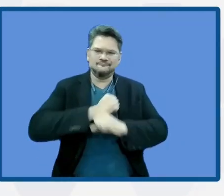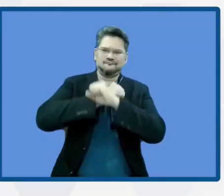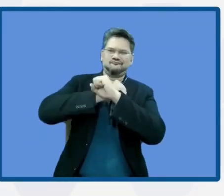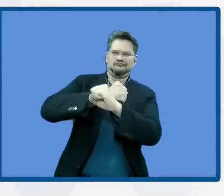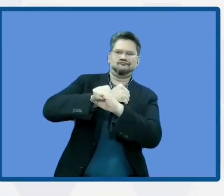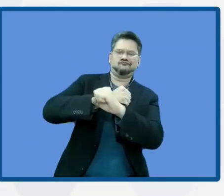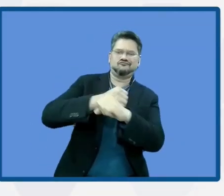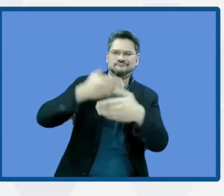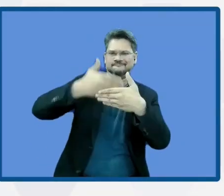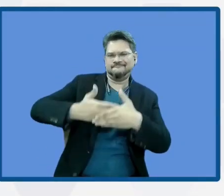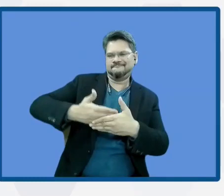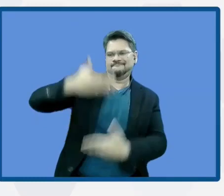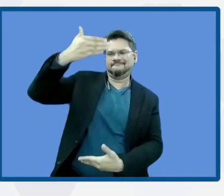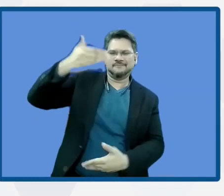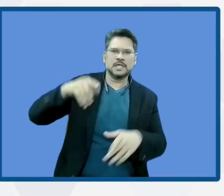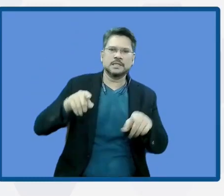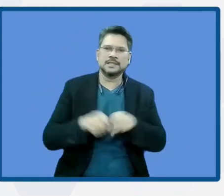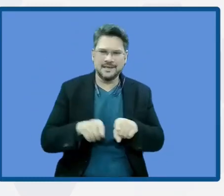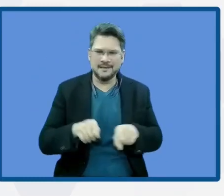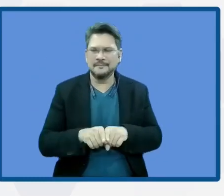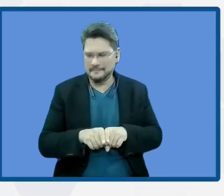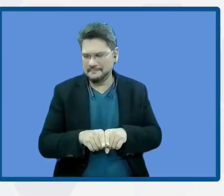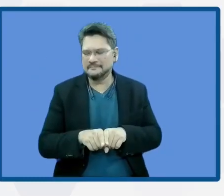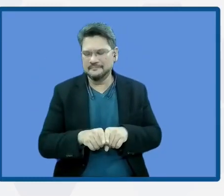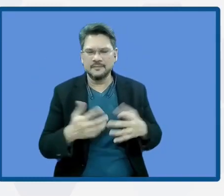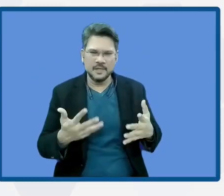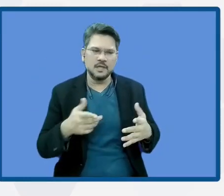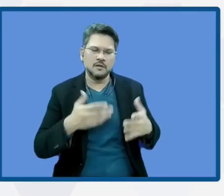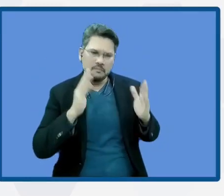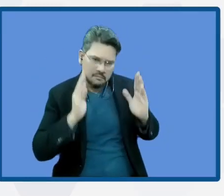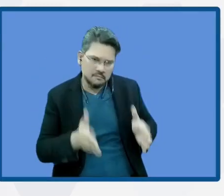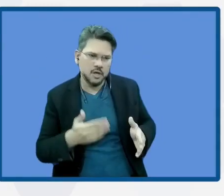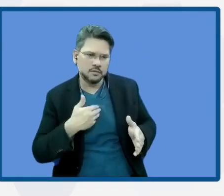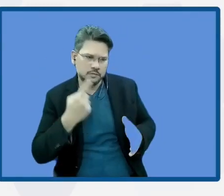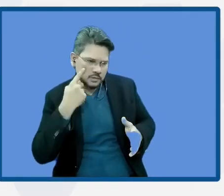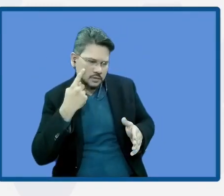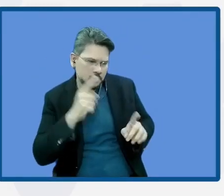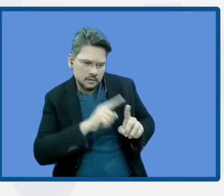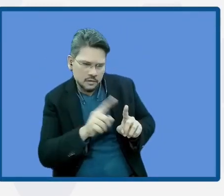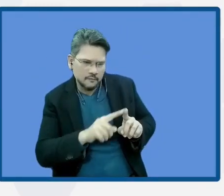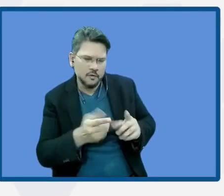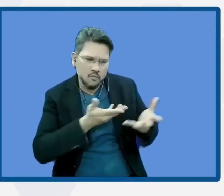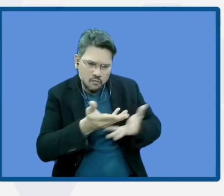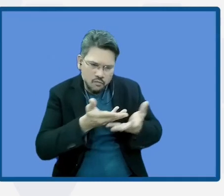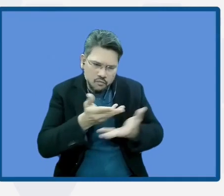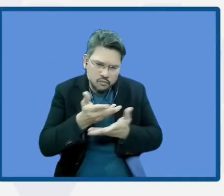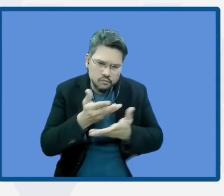these dialogues so we can find the different synergies. We also are with the